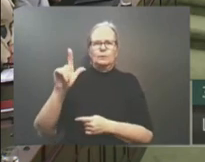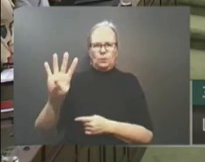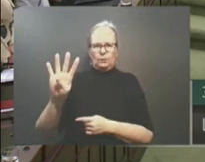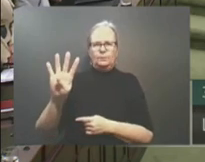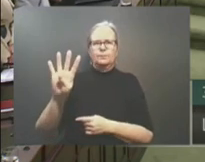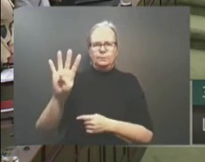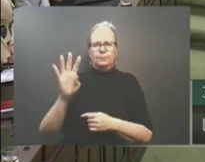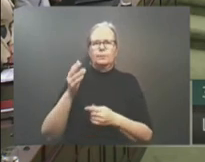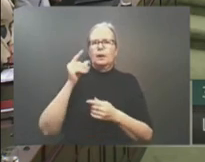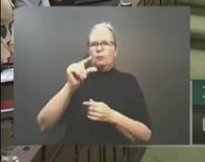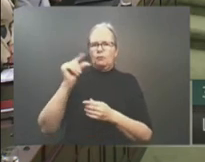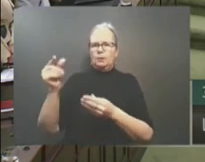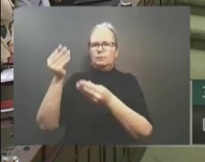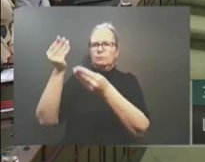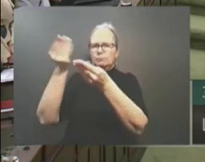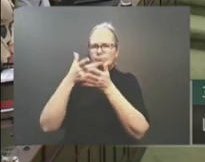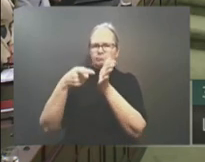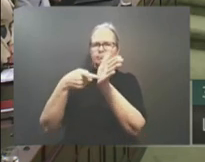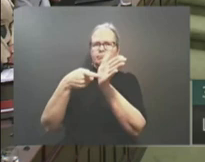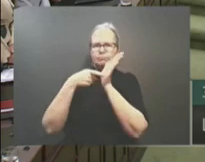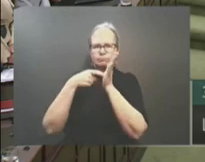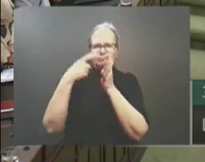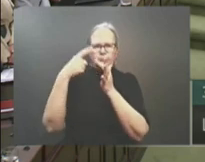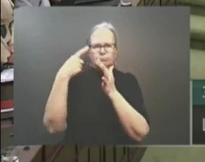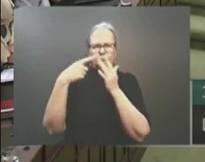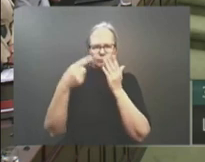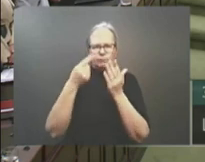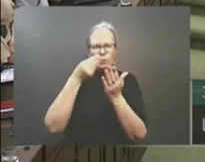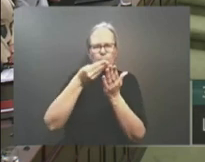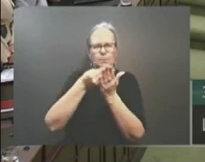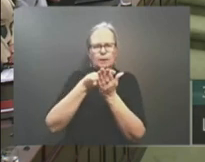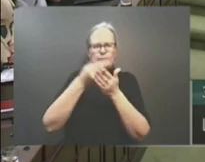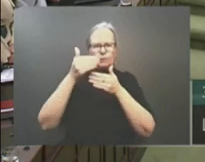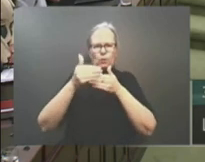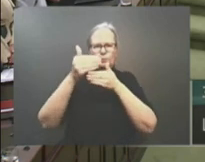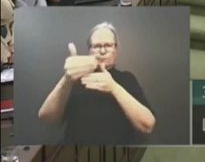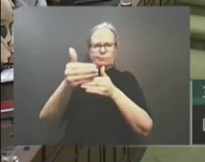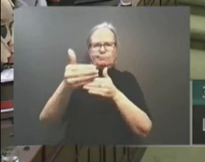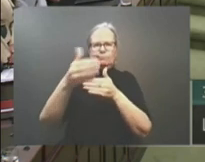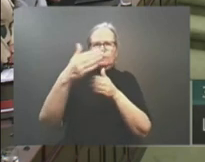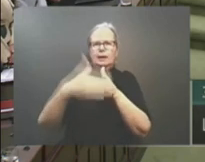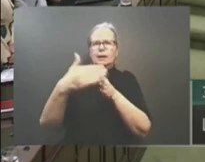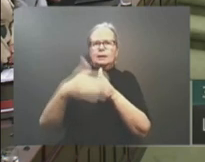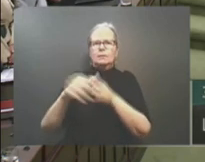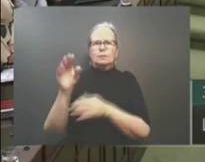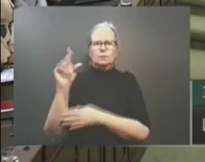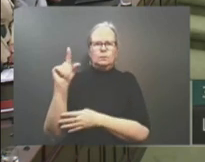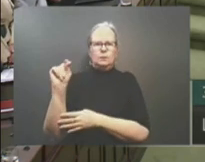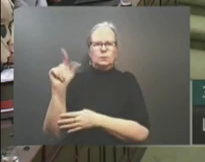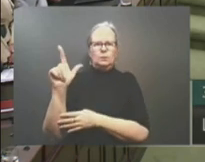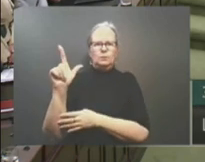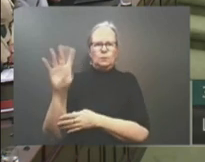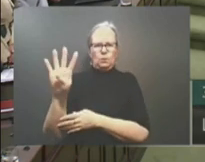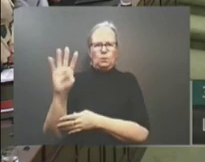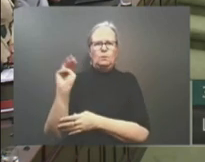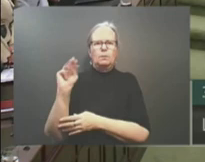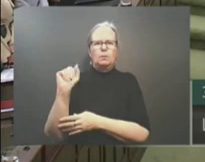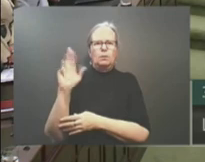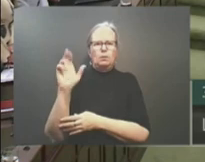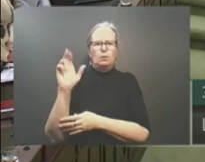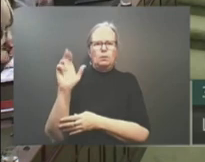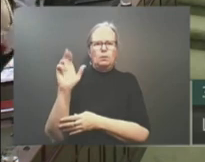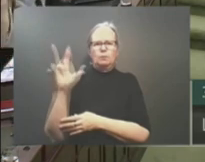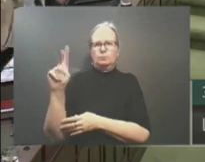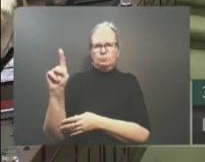province for the fiscal year ending March 31st, 2024, and recommends the same to the Legislative Assembly. Please